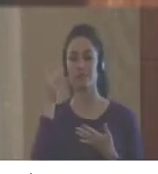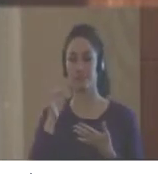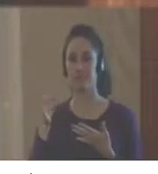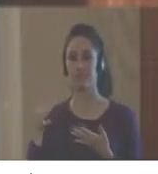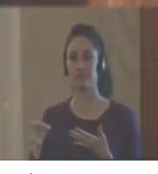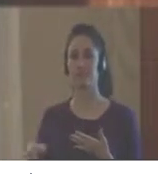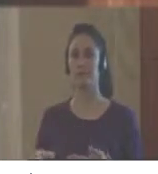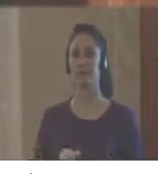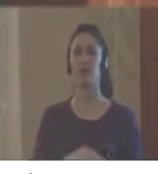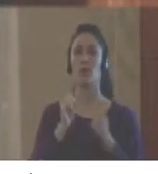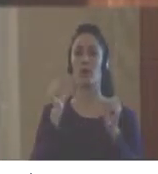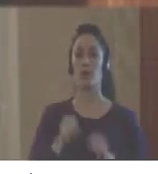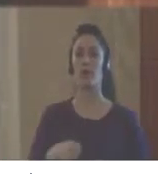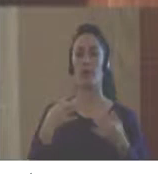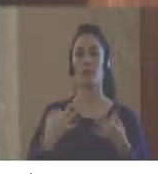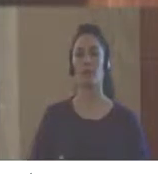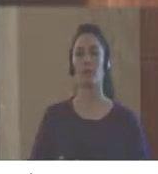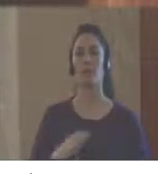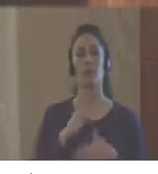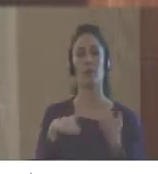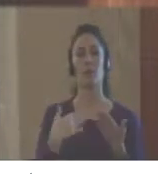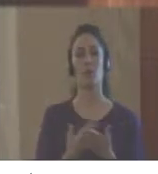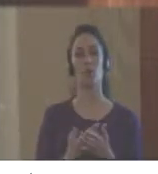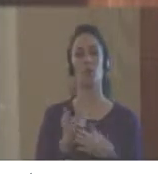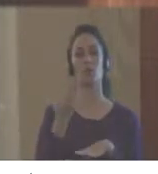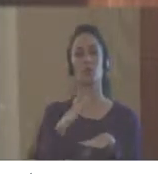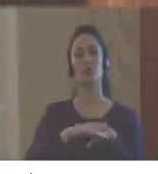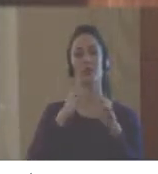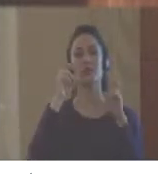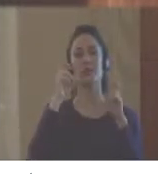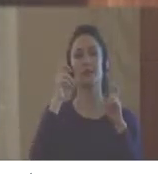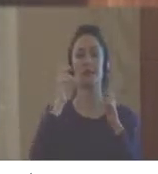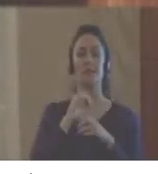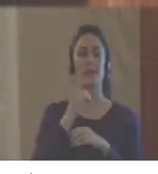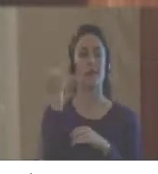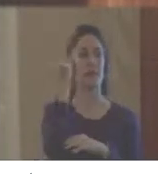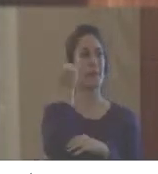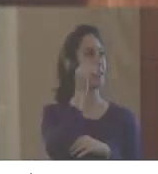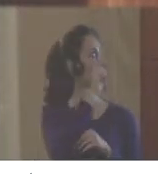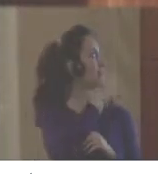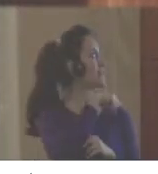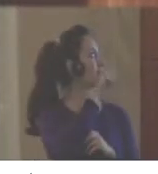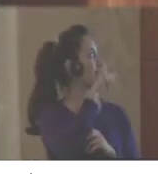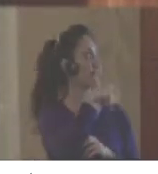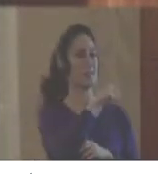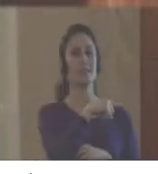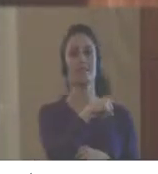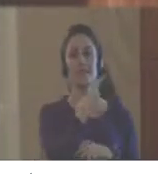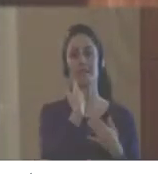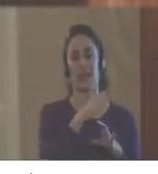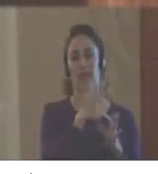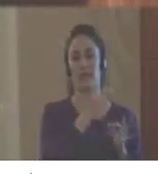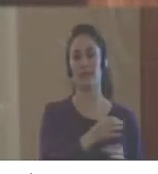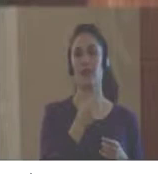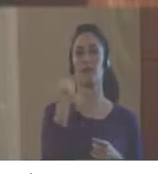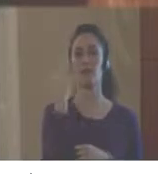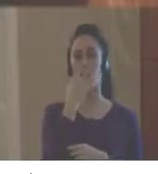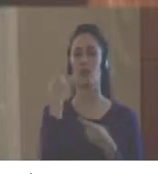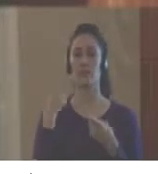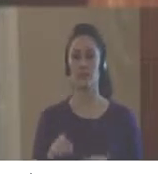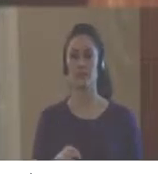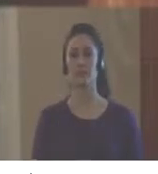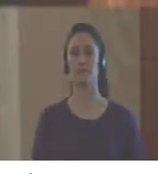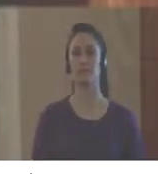been able to obtain verifiable information, and those are the two countries that are in green are the ones that are in green. Okay? So